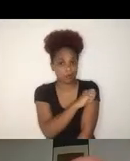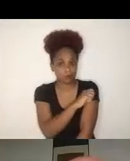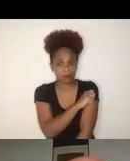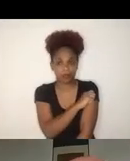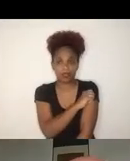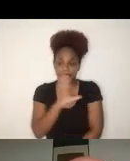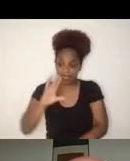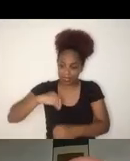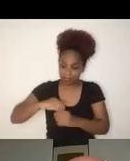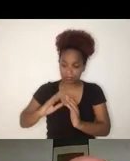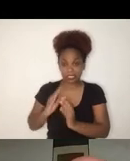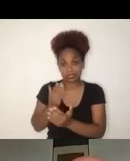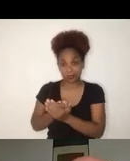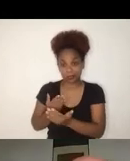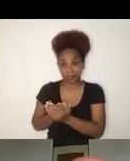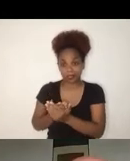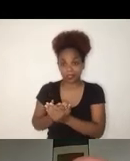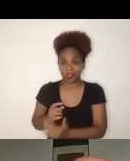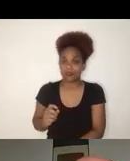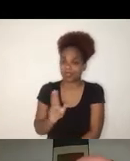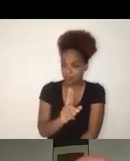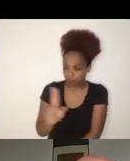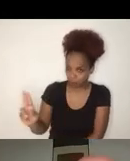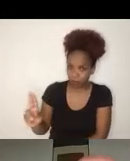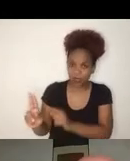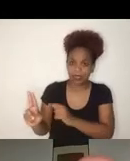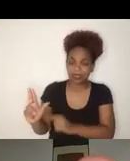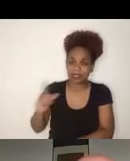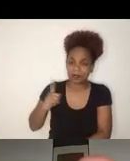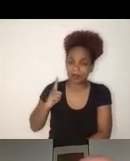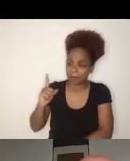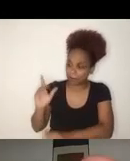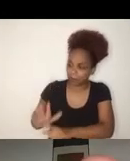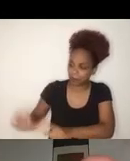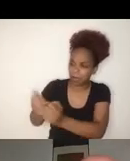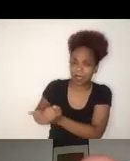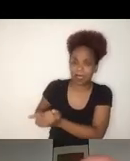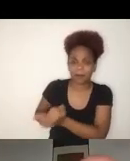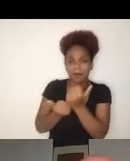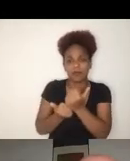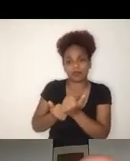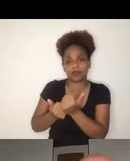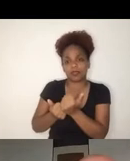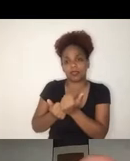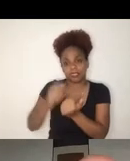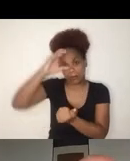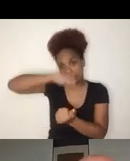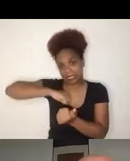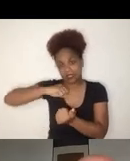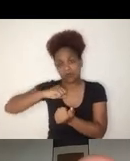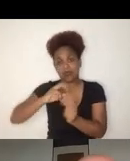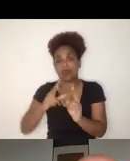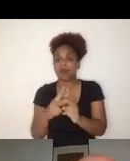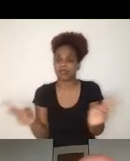support platform. And again, with a huge gap, a huge discrepancy